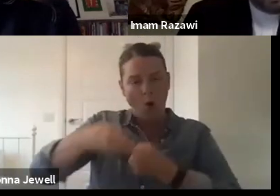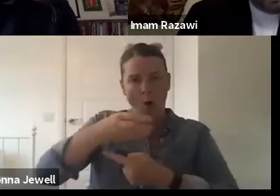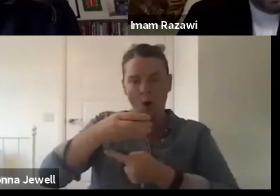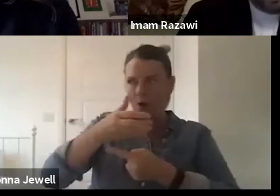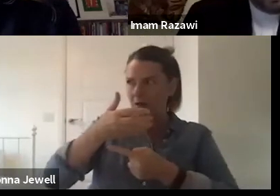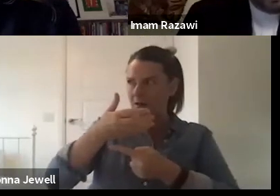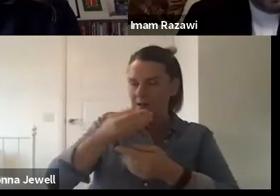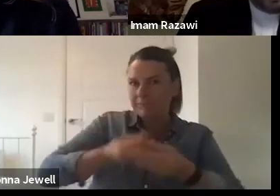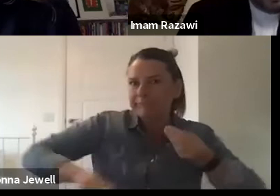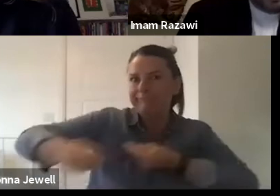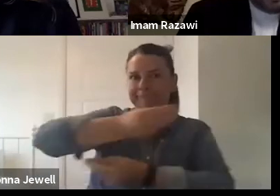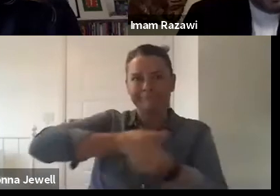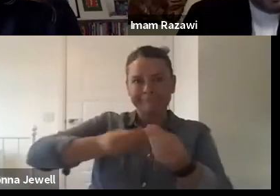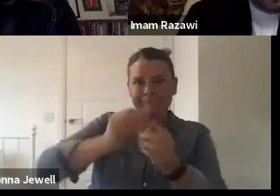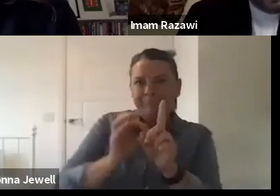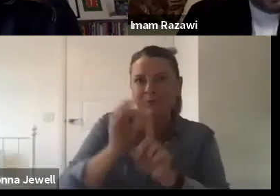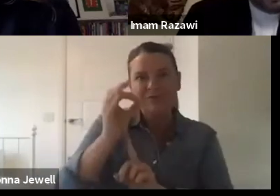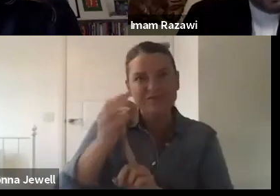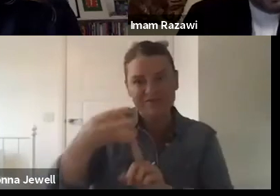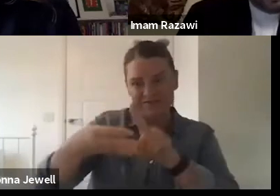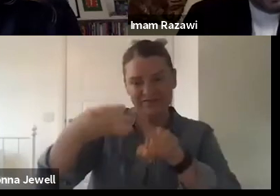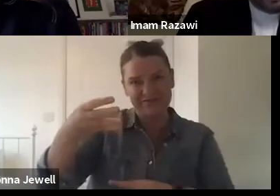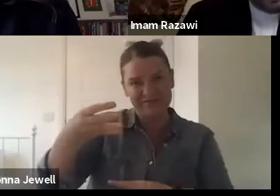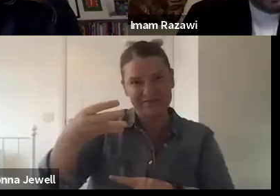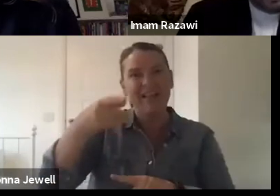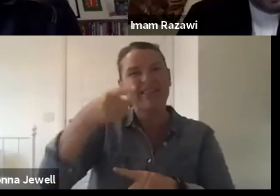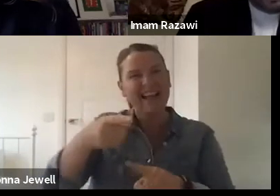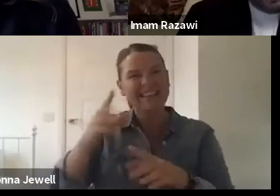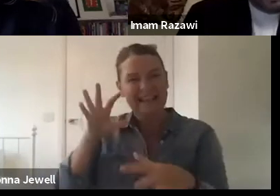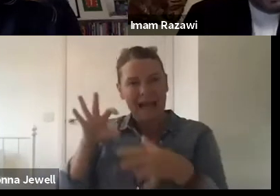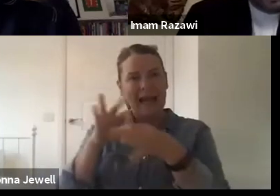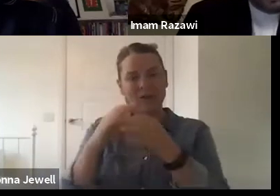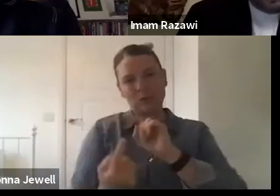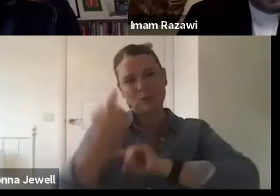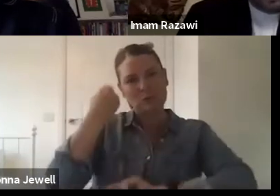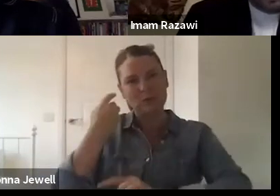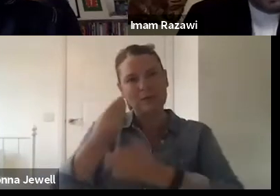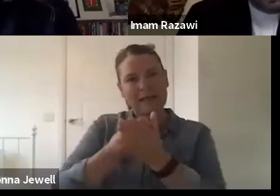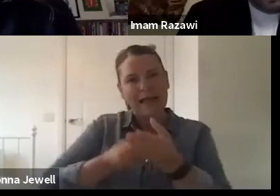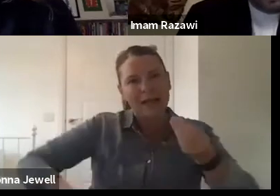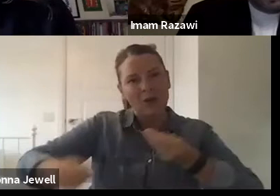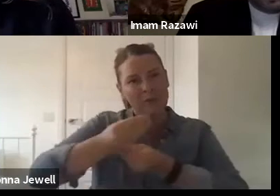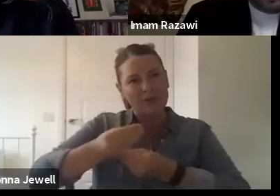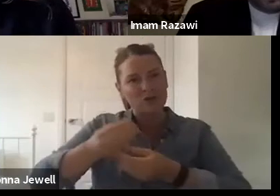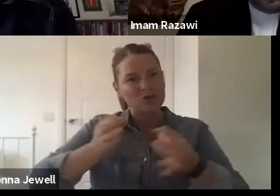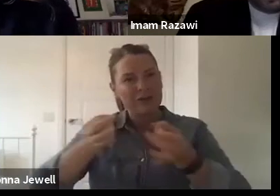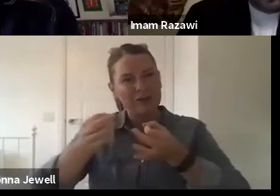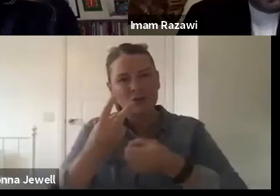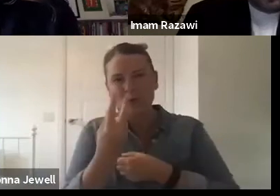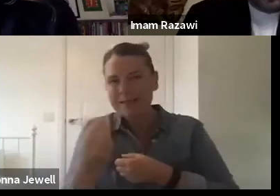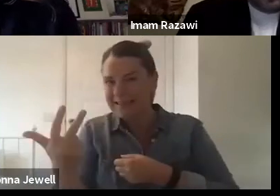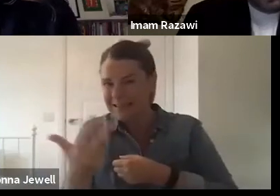That builds on your economic strategy from 2018, where the pillars included in